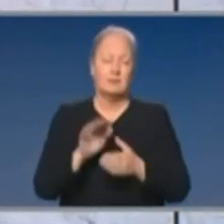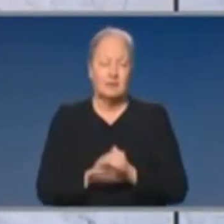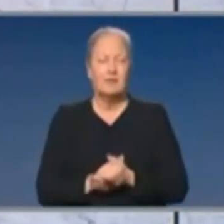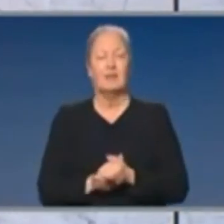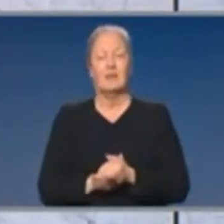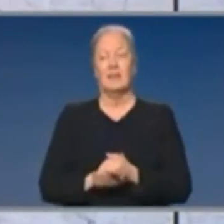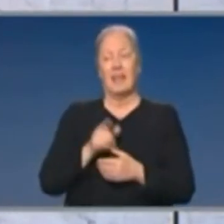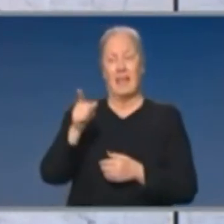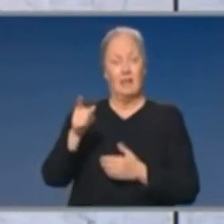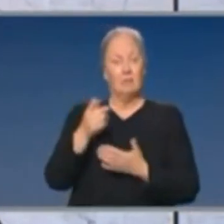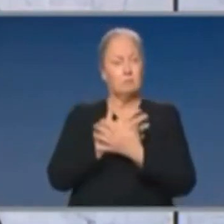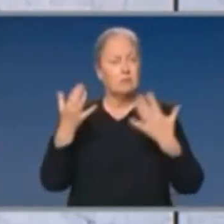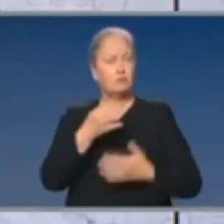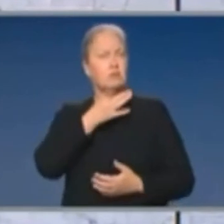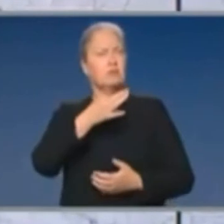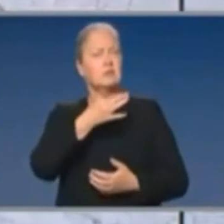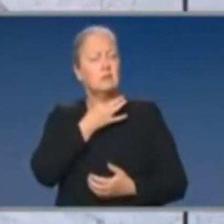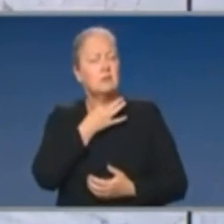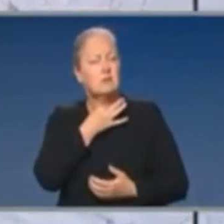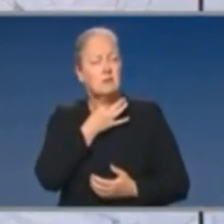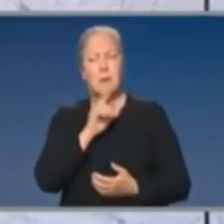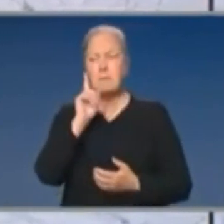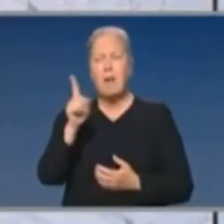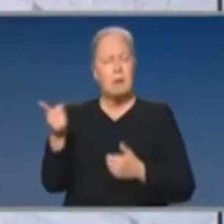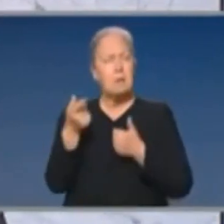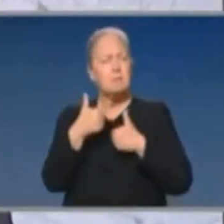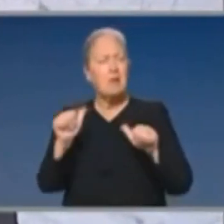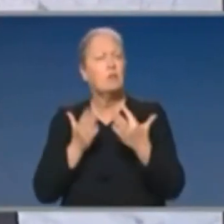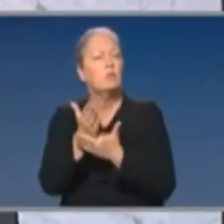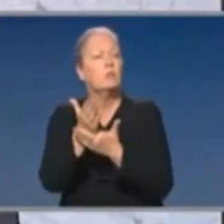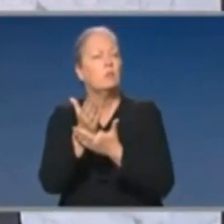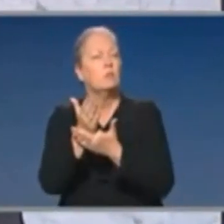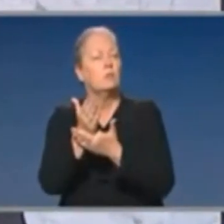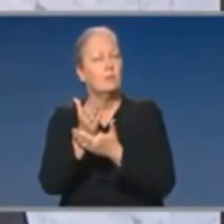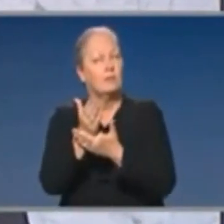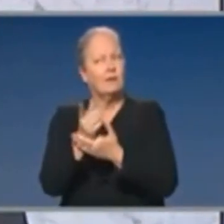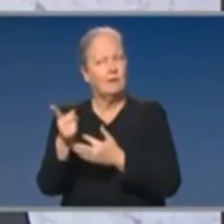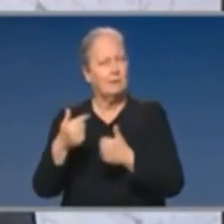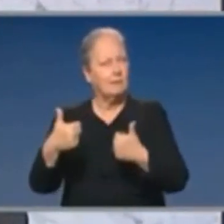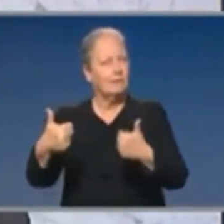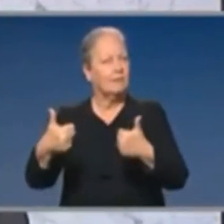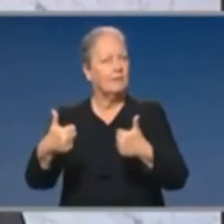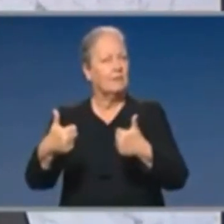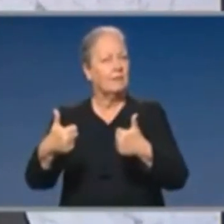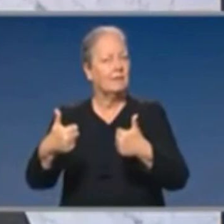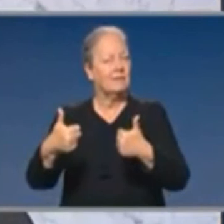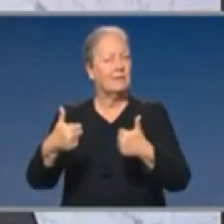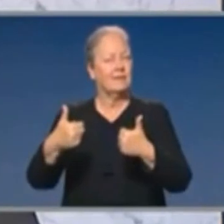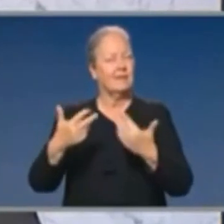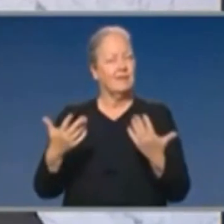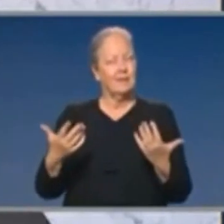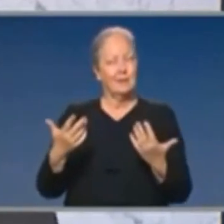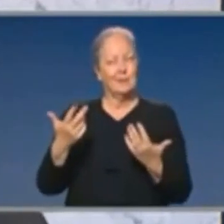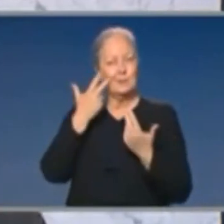threats to their system and have had the best results in response to those threats. So that clearly